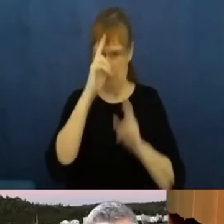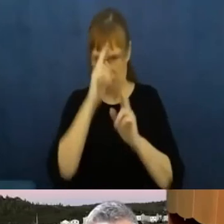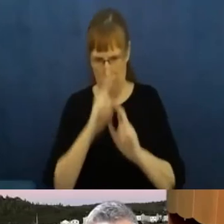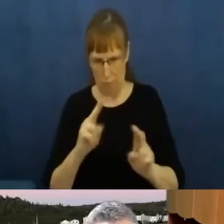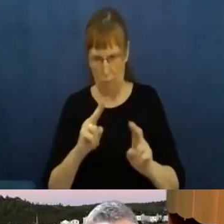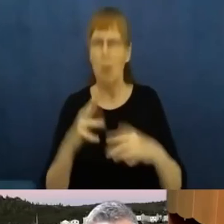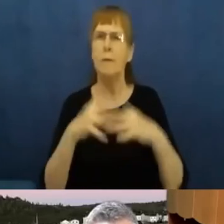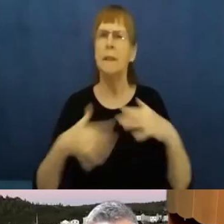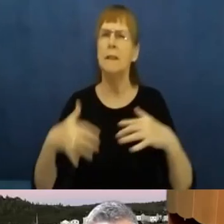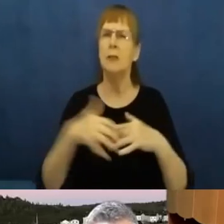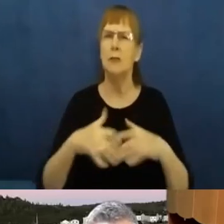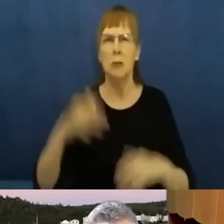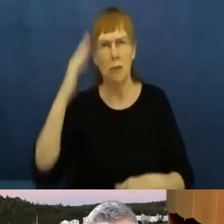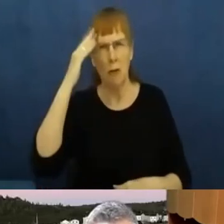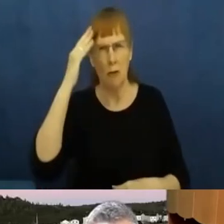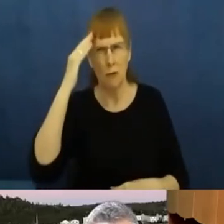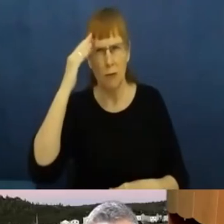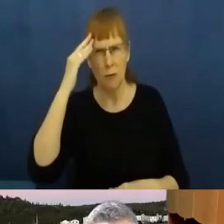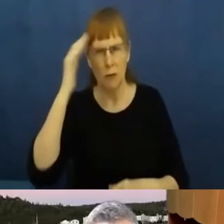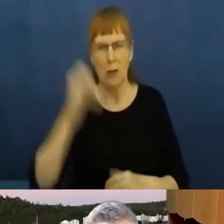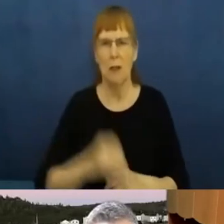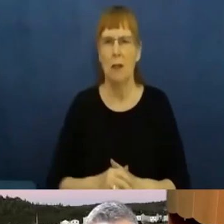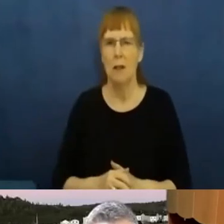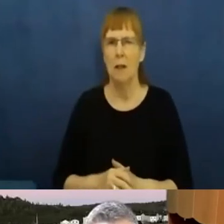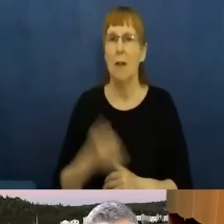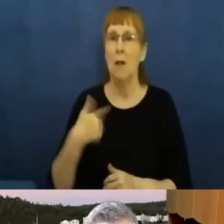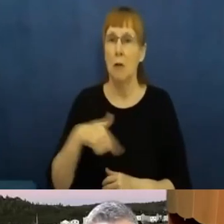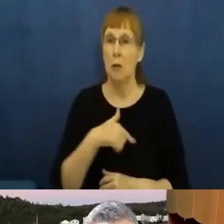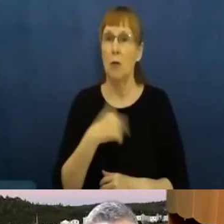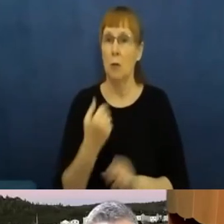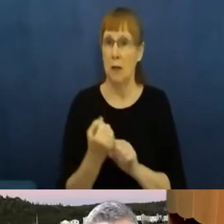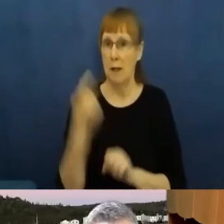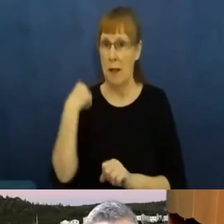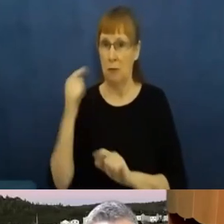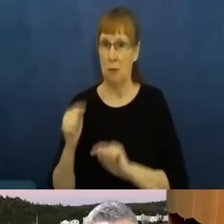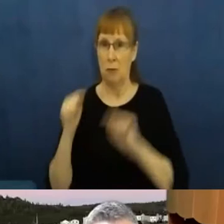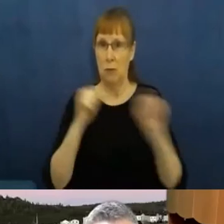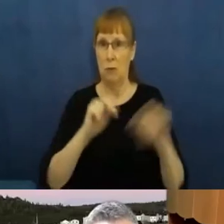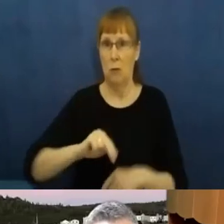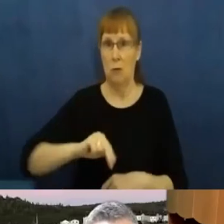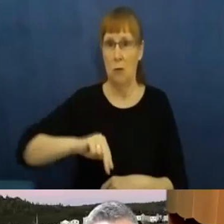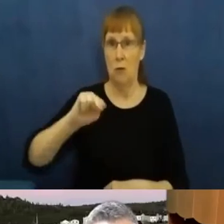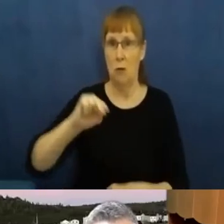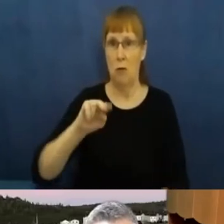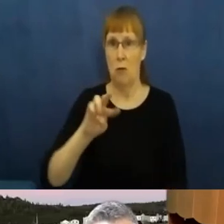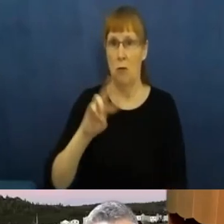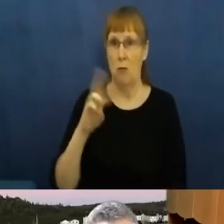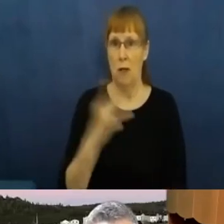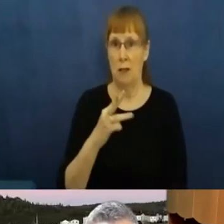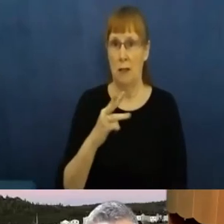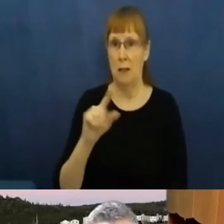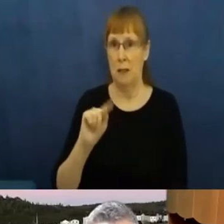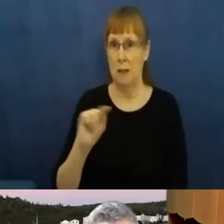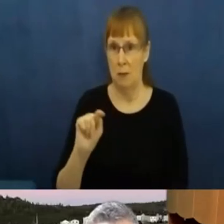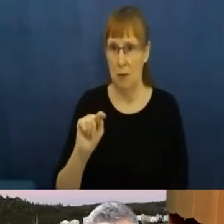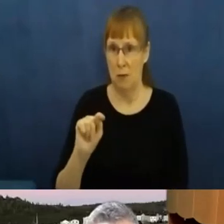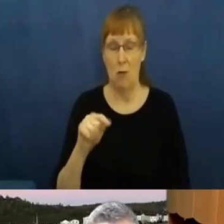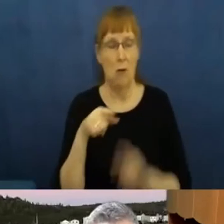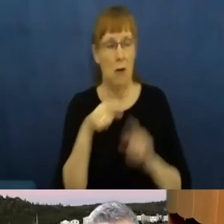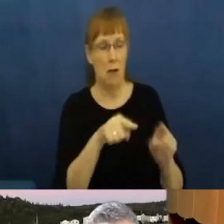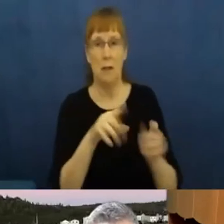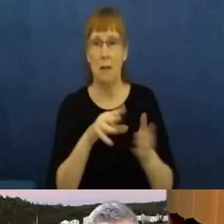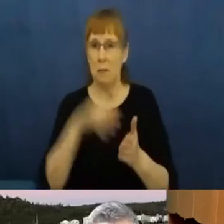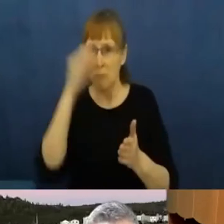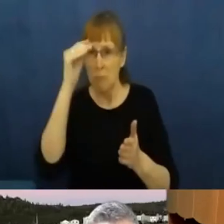members of our community spent a day-long visit to Deshenta in the Northwest Territories last year, where learning